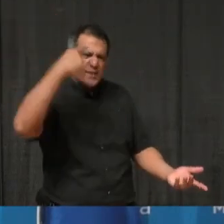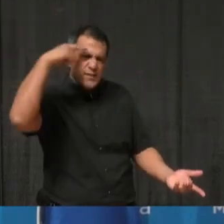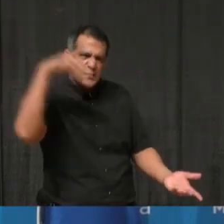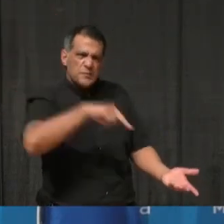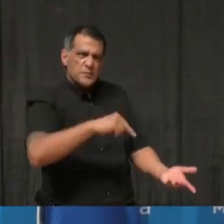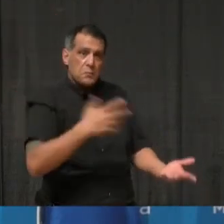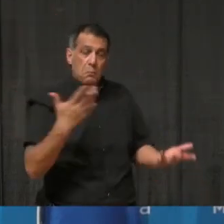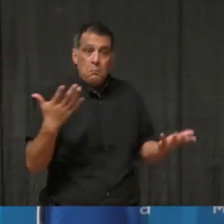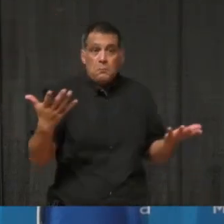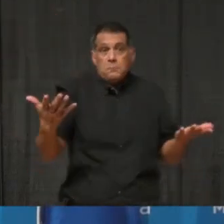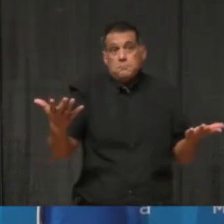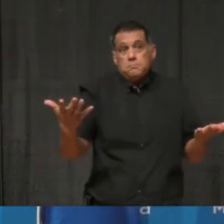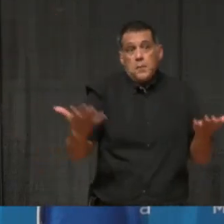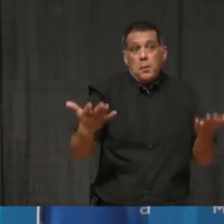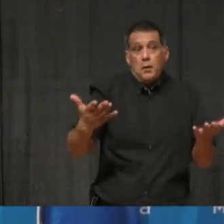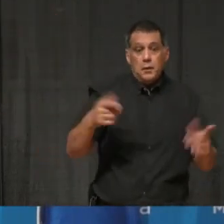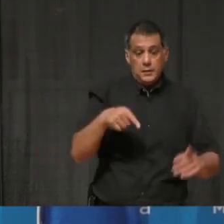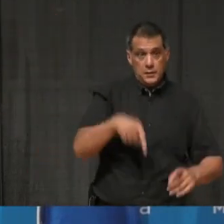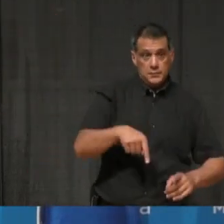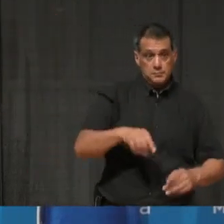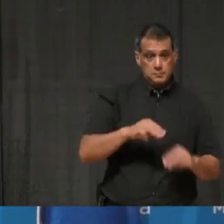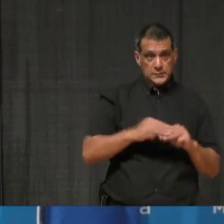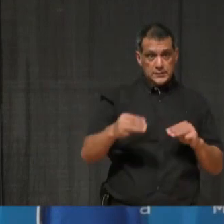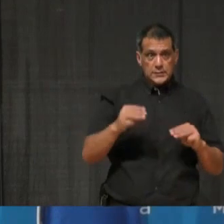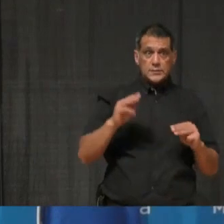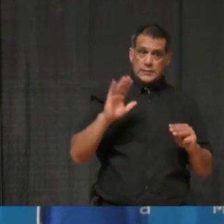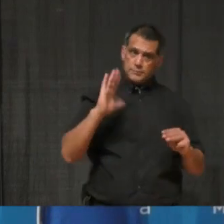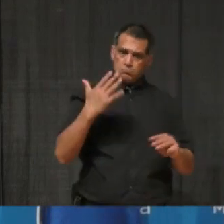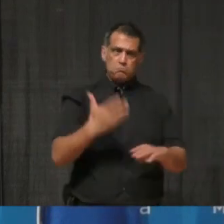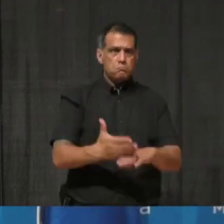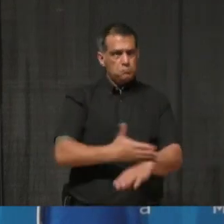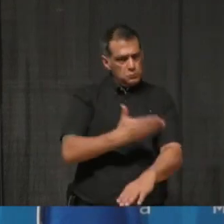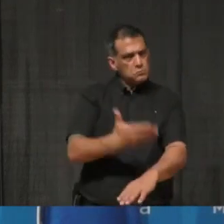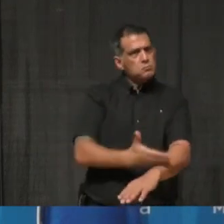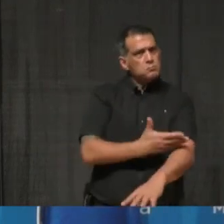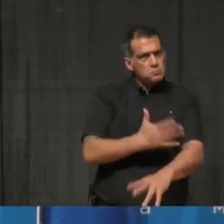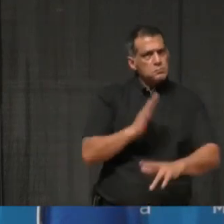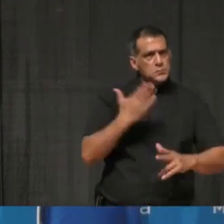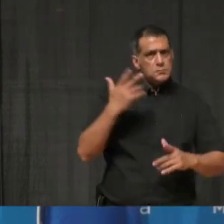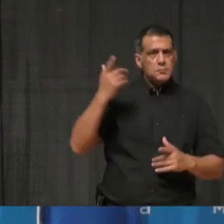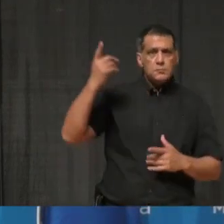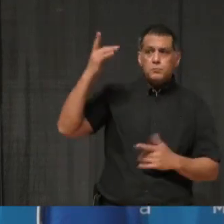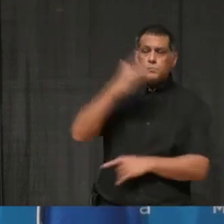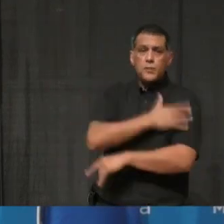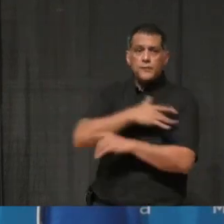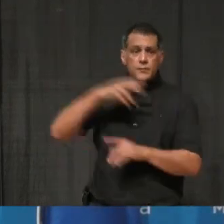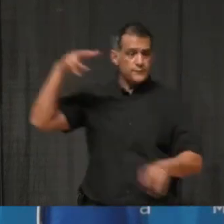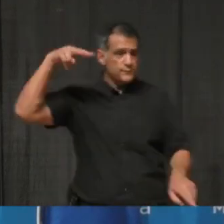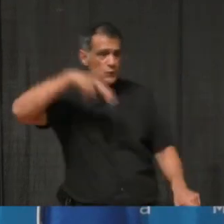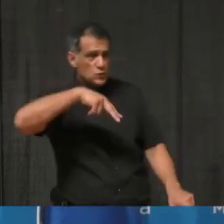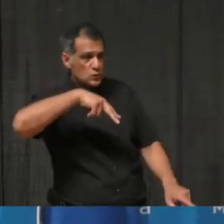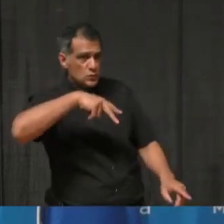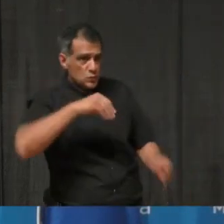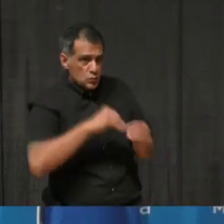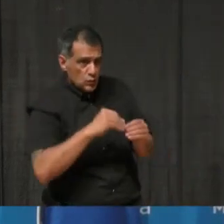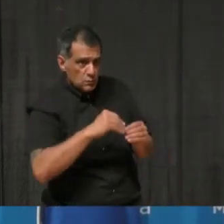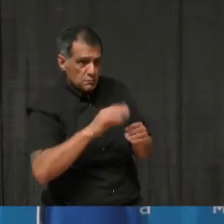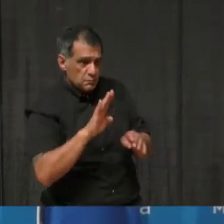to be kind of improving in cases, allowing more potentially, allowing potentially more interactions, if that may kind of